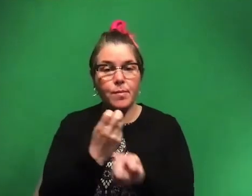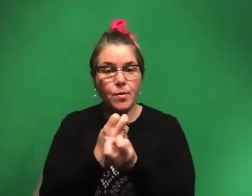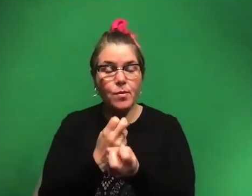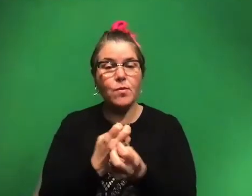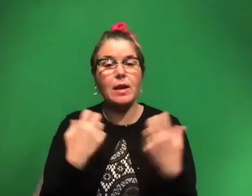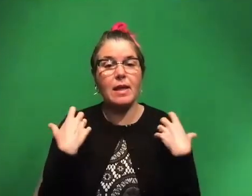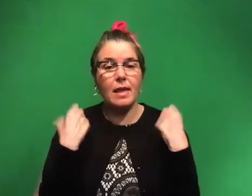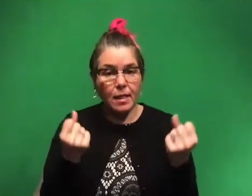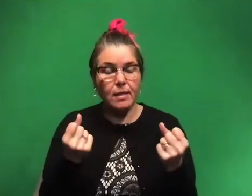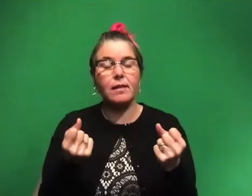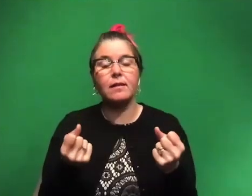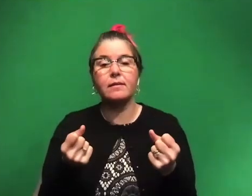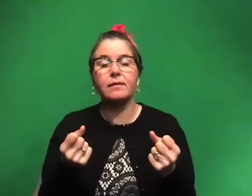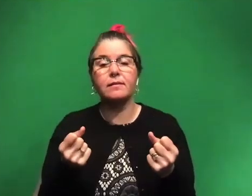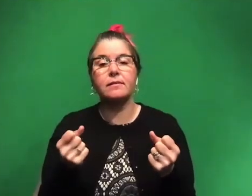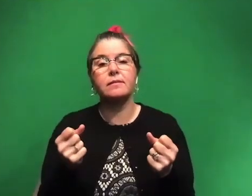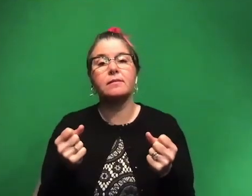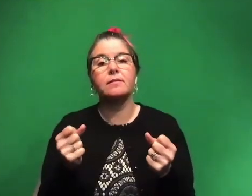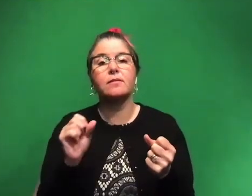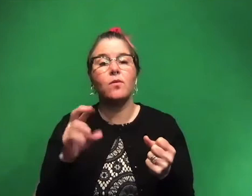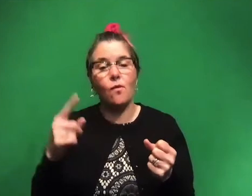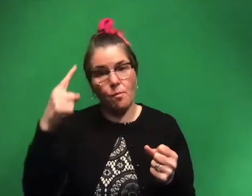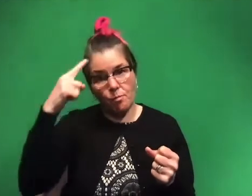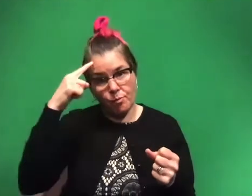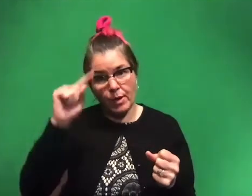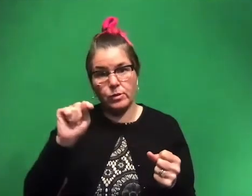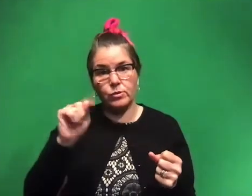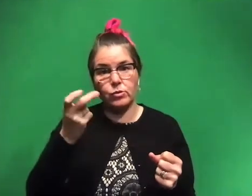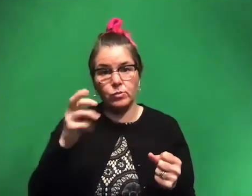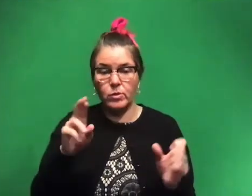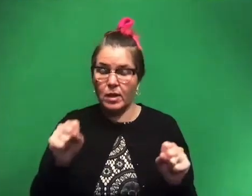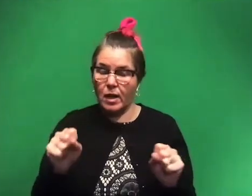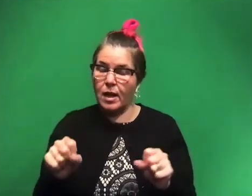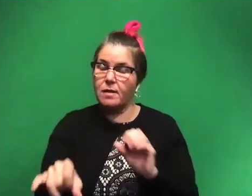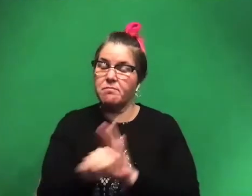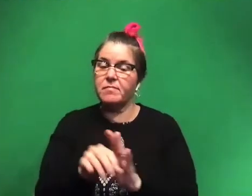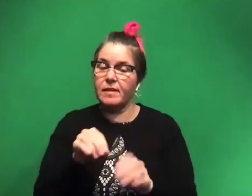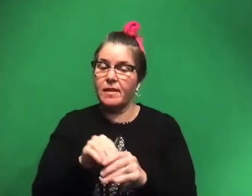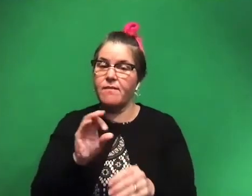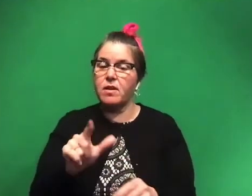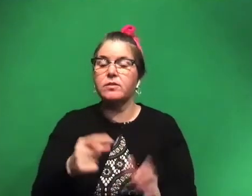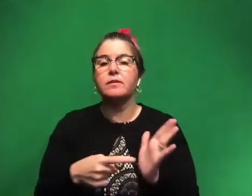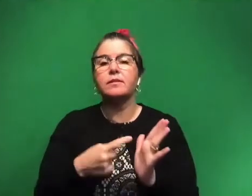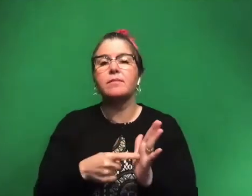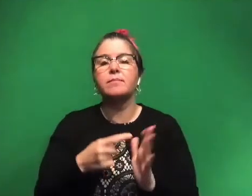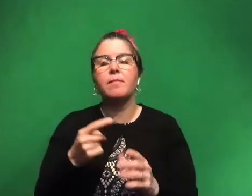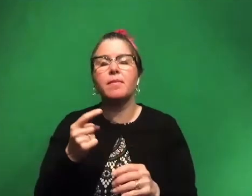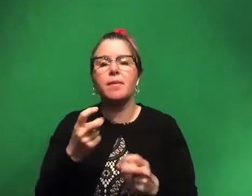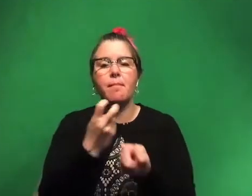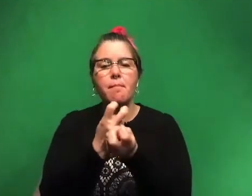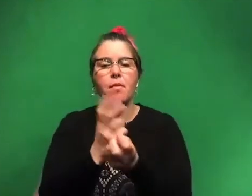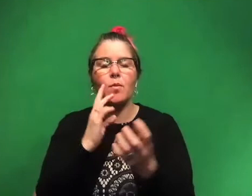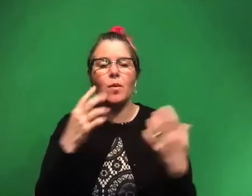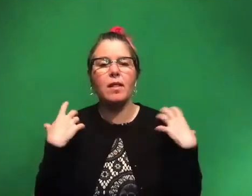heal over and they heal from that. Or if they have a brain tumor, you can see that in the fossil. Um, sometimes the bone will heal or there'll be a